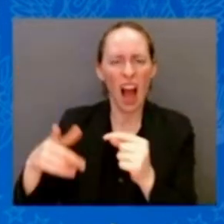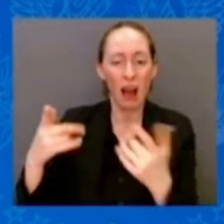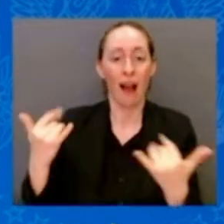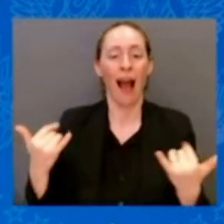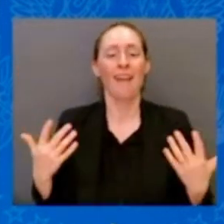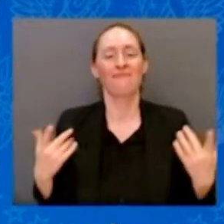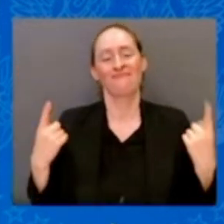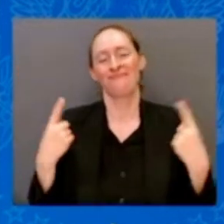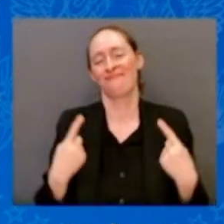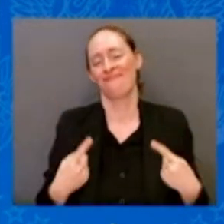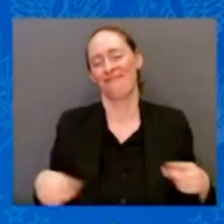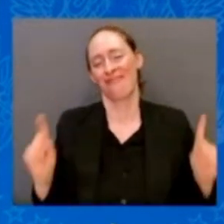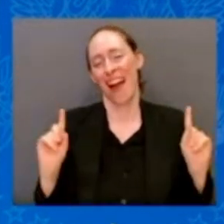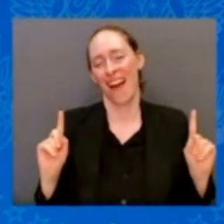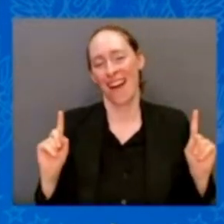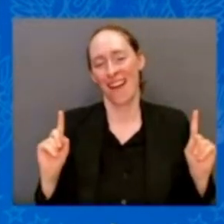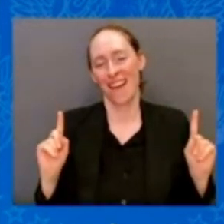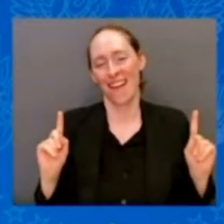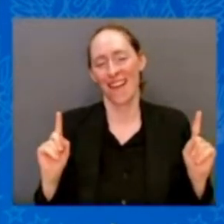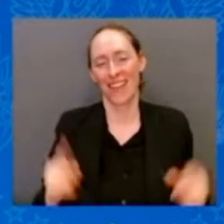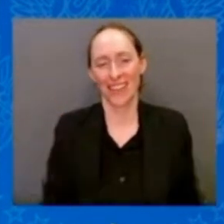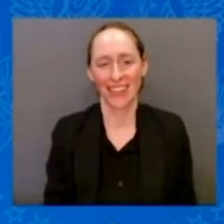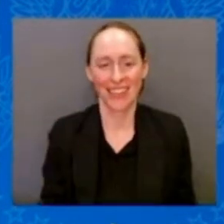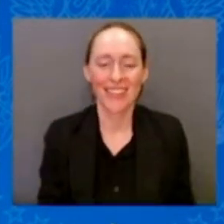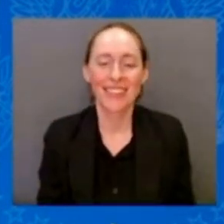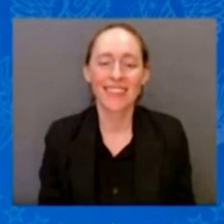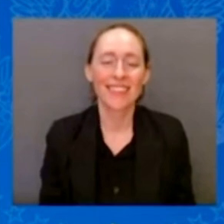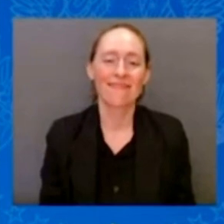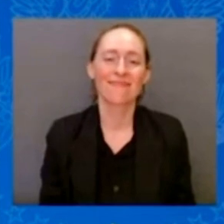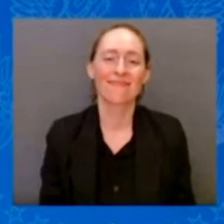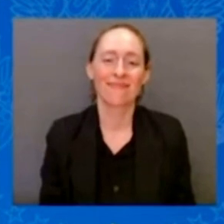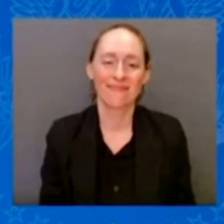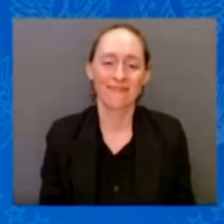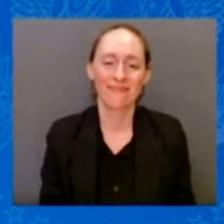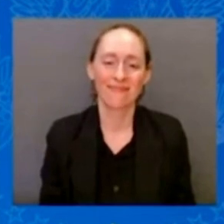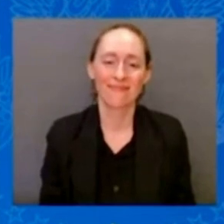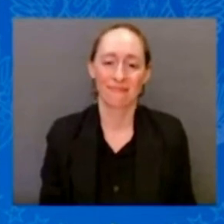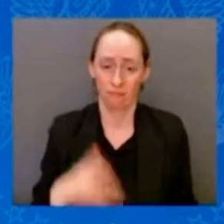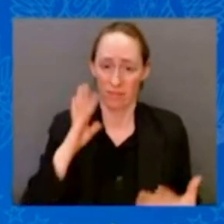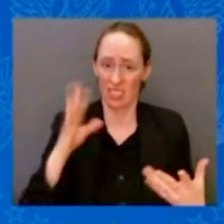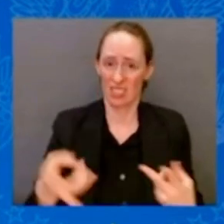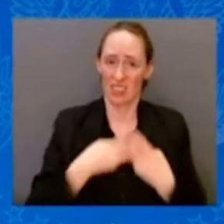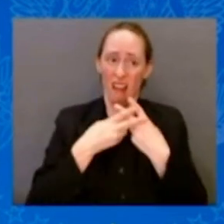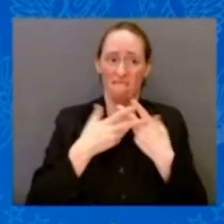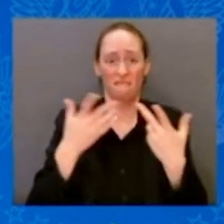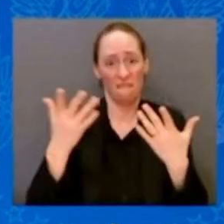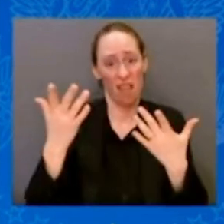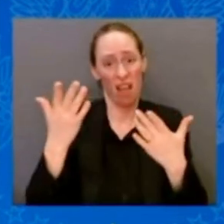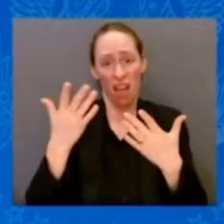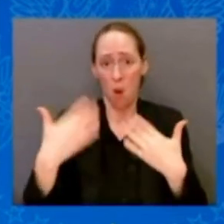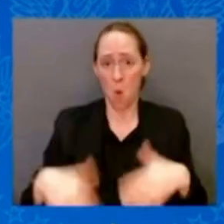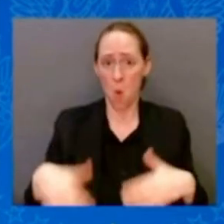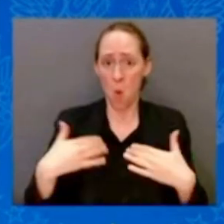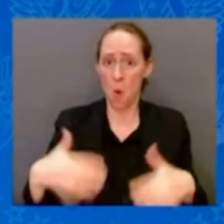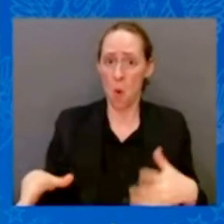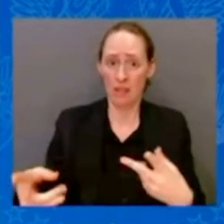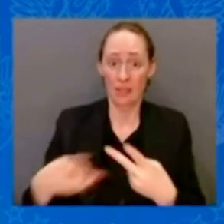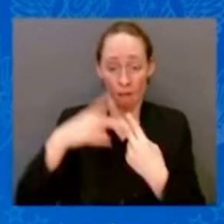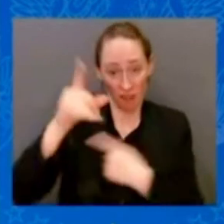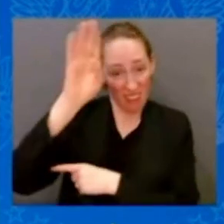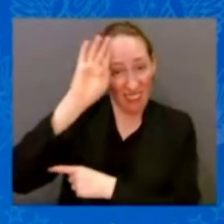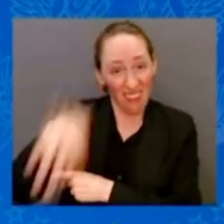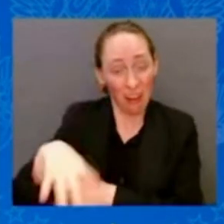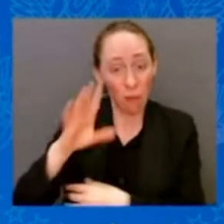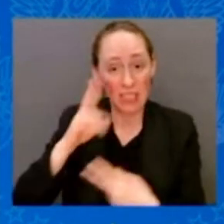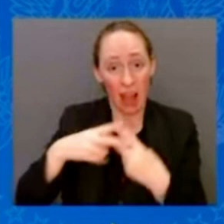save seniors money. It will cut the federal budget by hundreds of billions of dollars. It's not a joke.